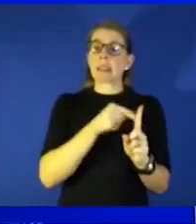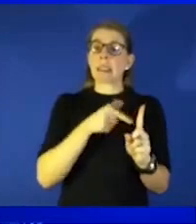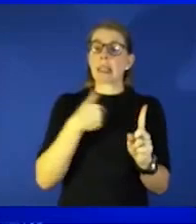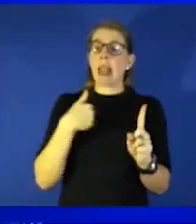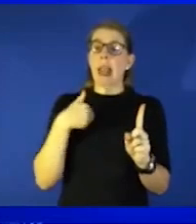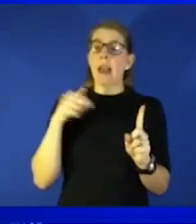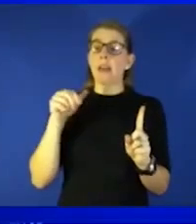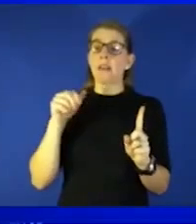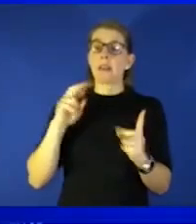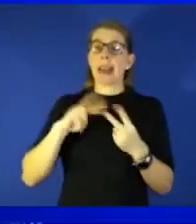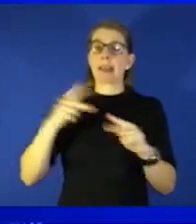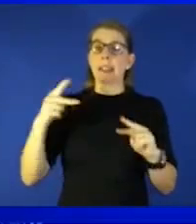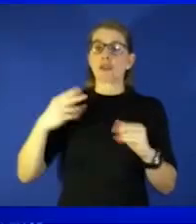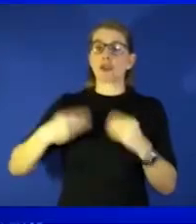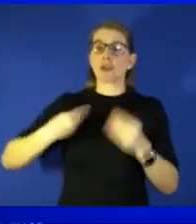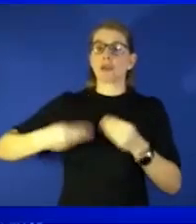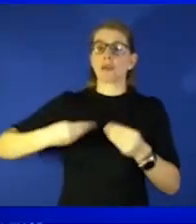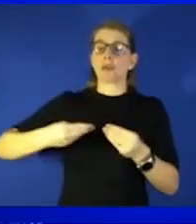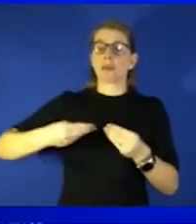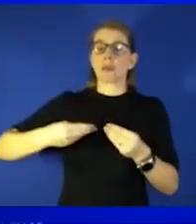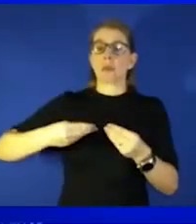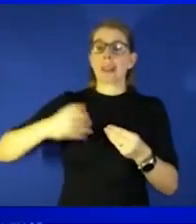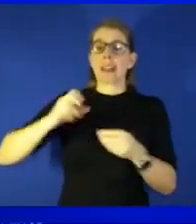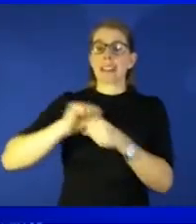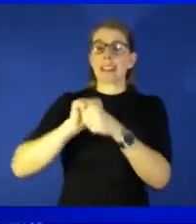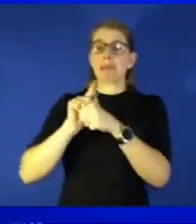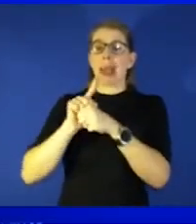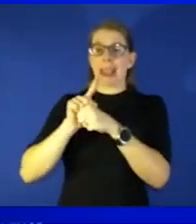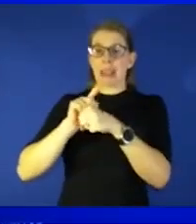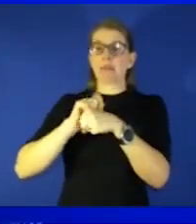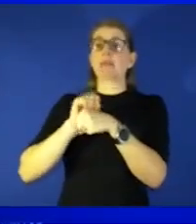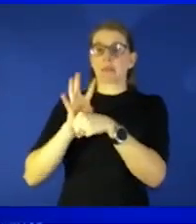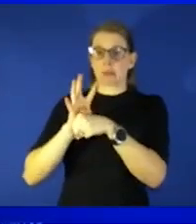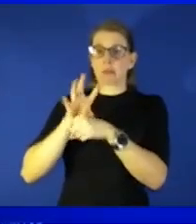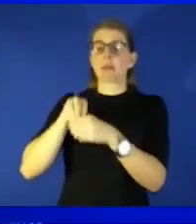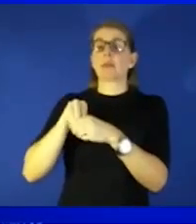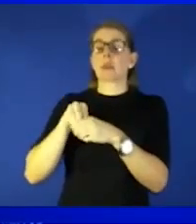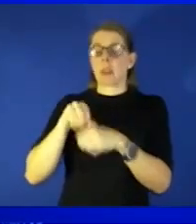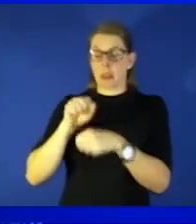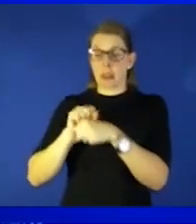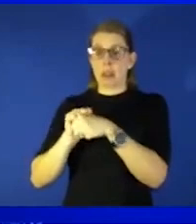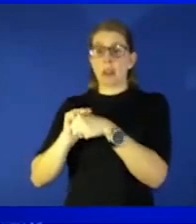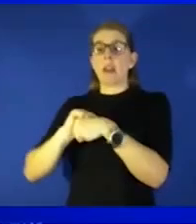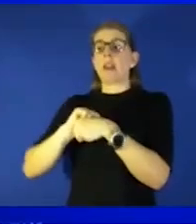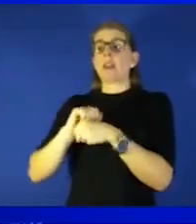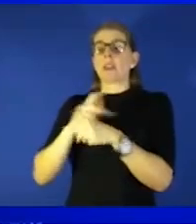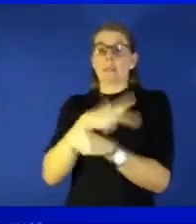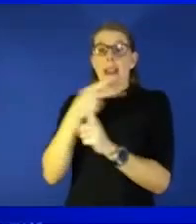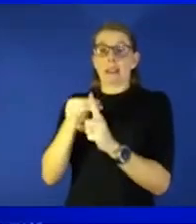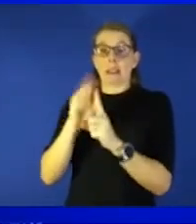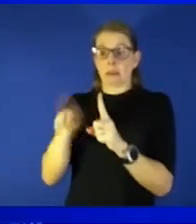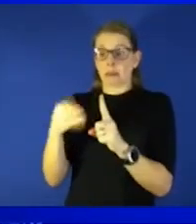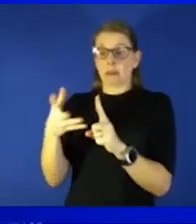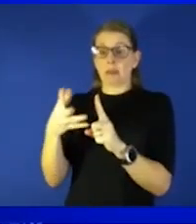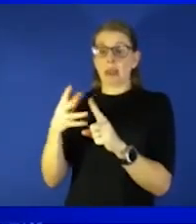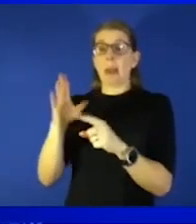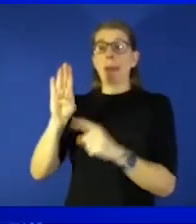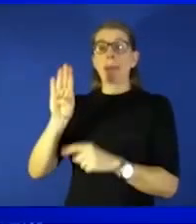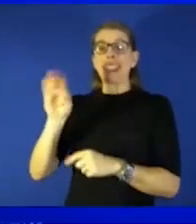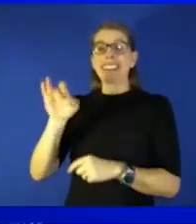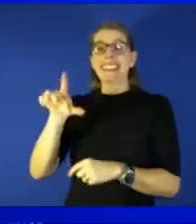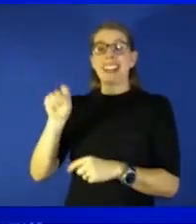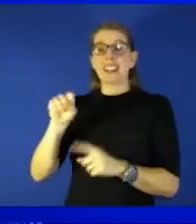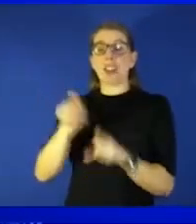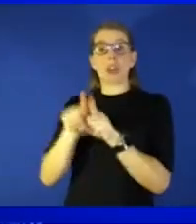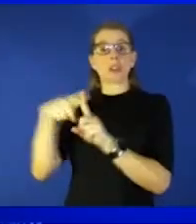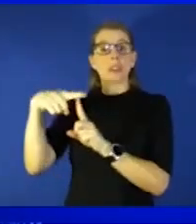strain of spike in it we've been able to give the vaccines they've been able to induce those b cells and t cells